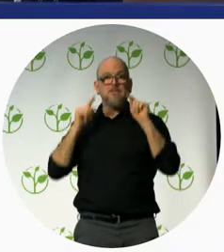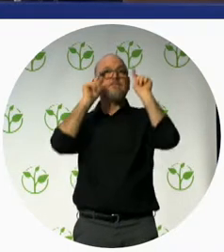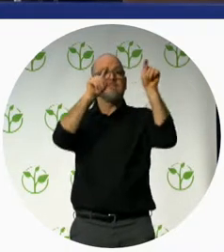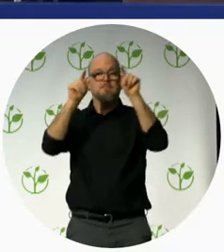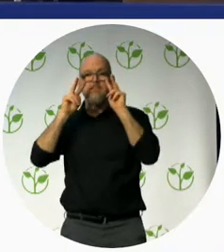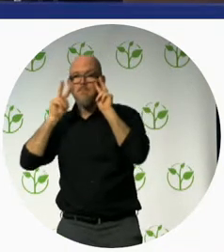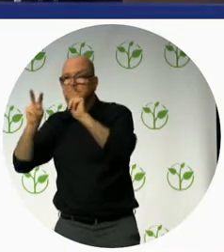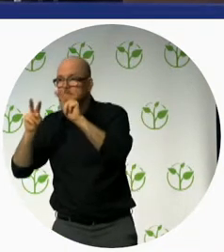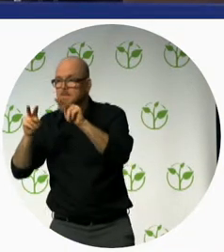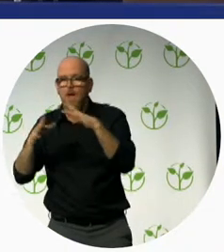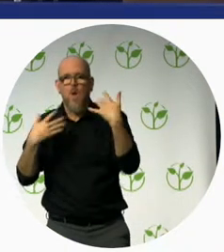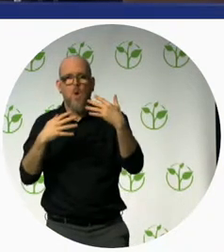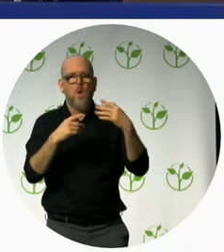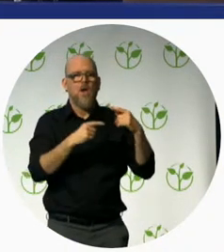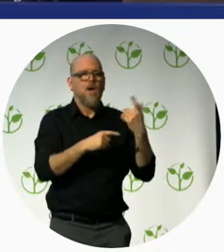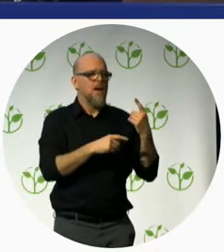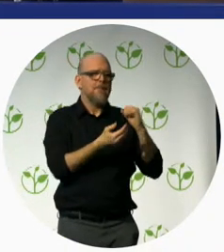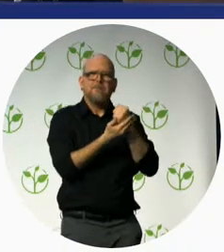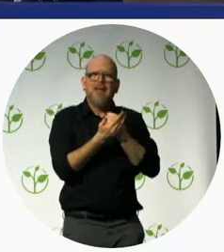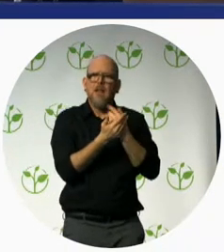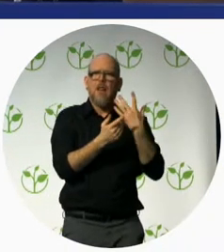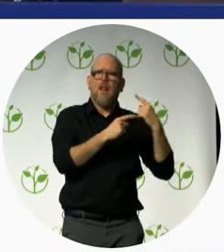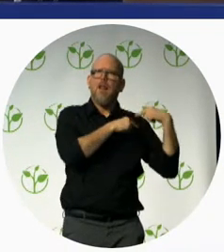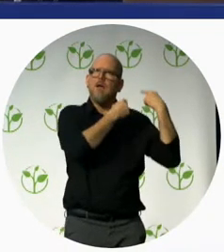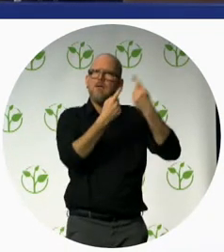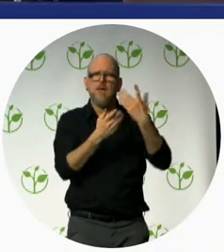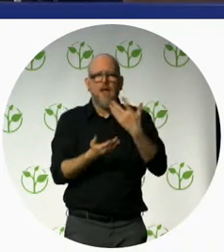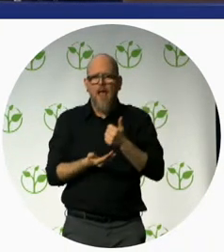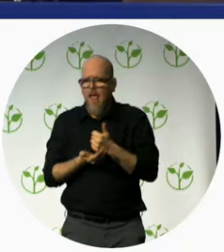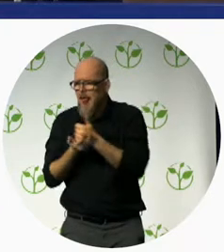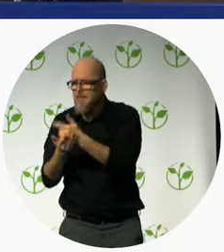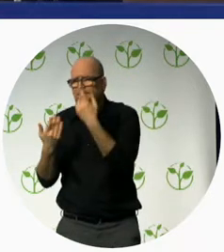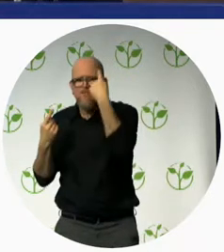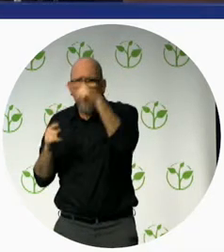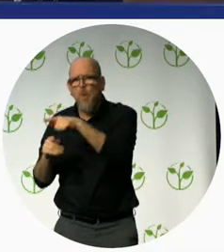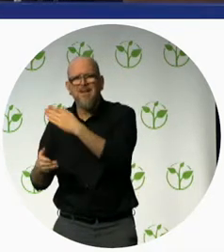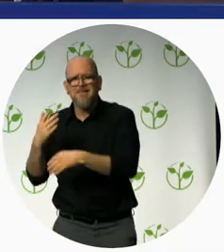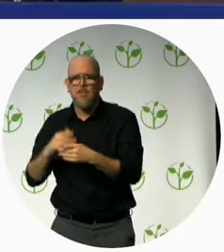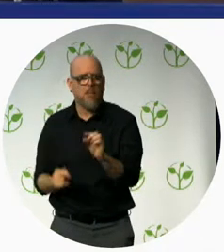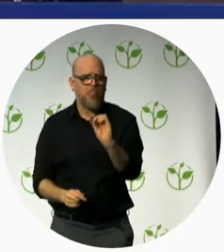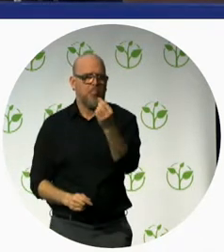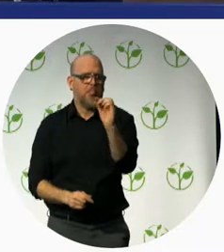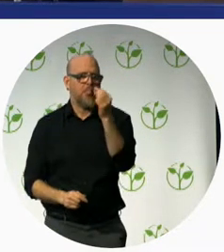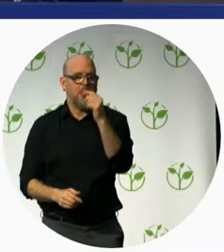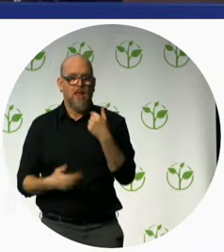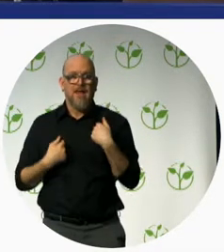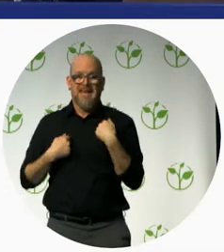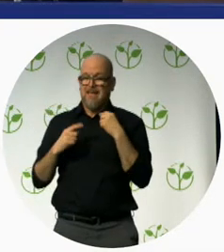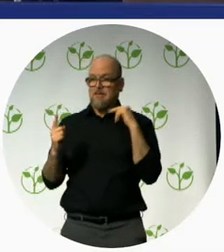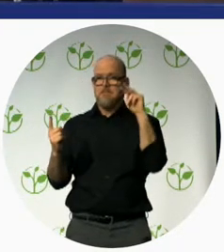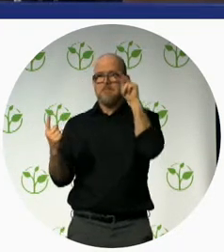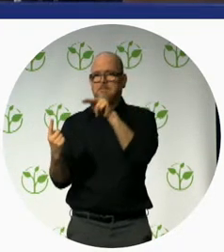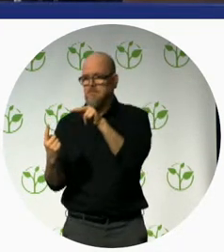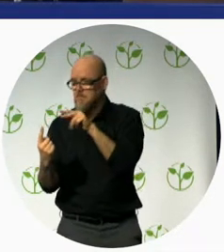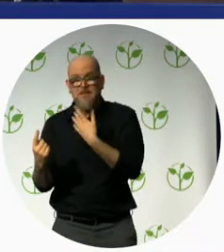work if you go there as an outsider in a community people don't accept you and people don't tell you about their children with